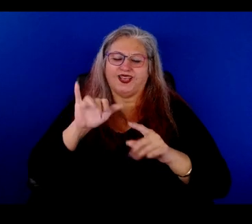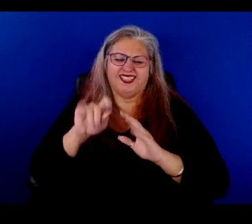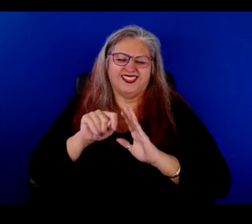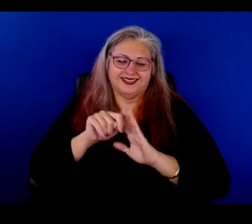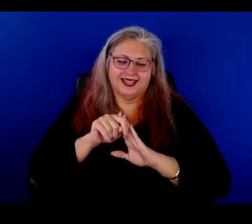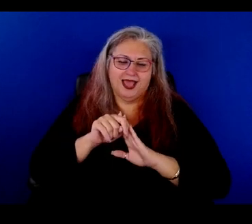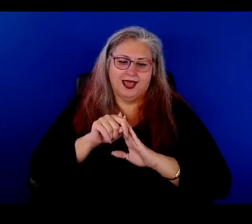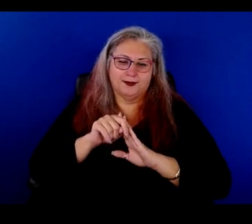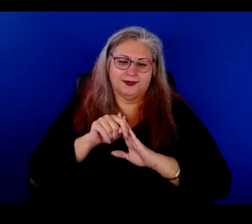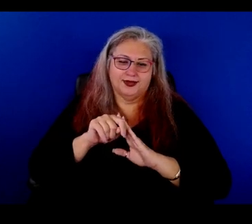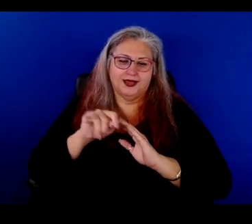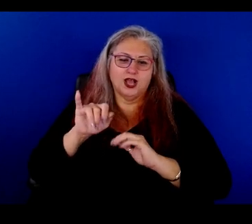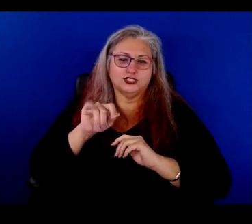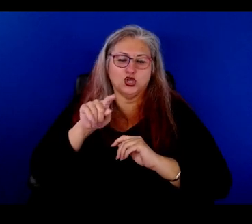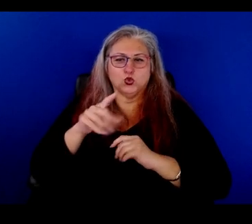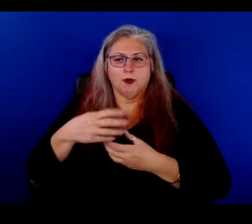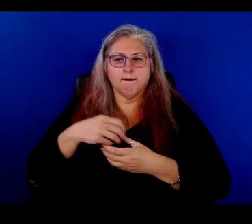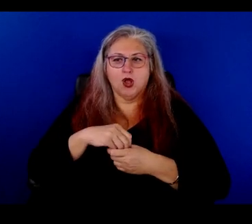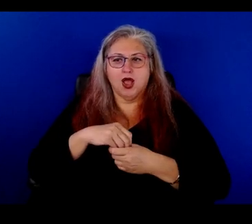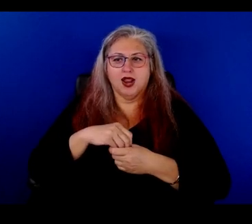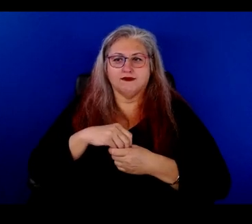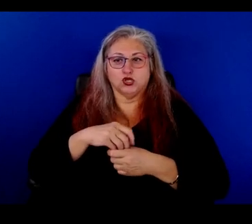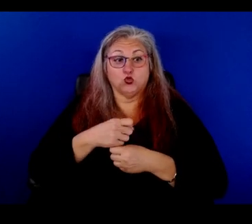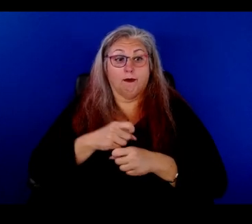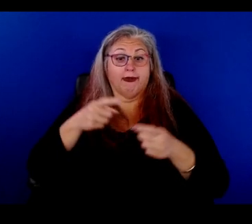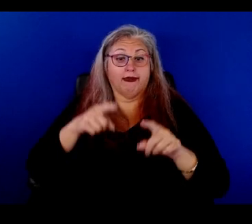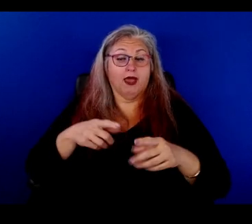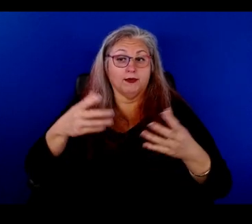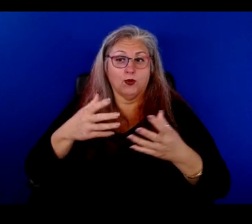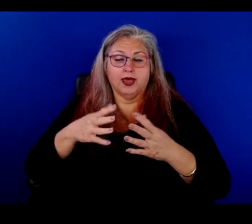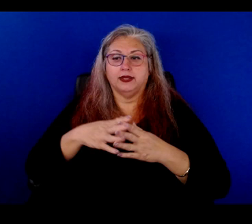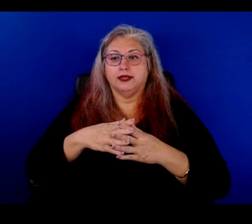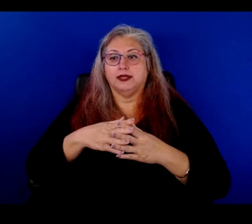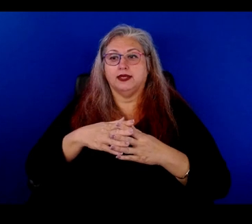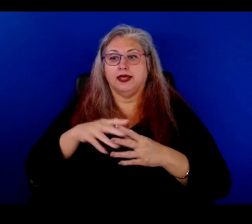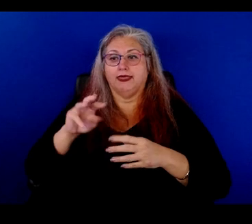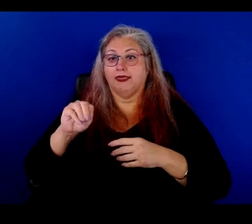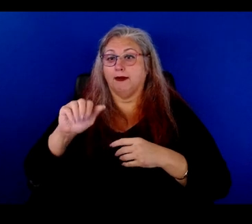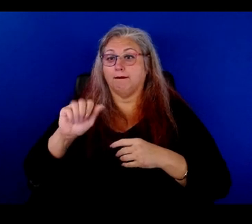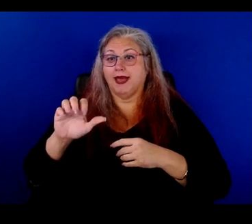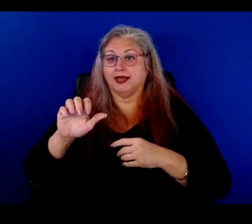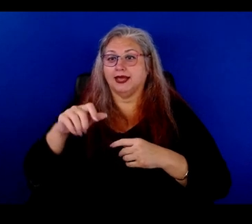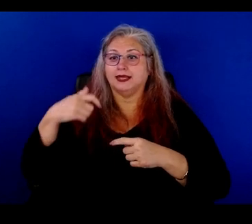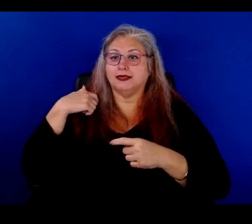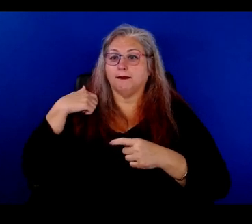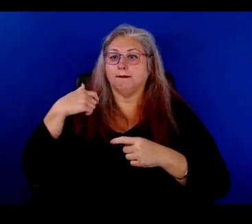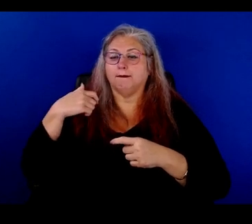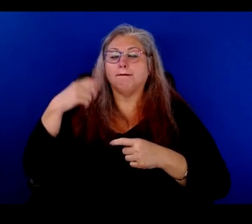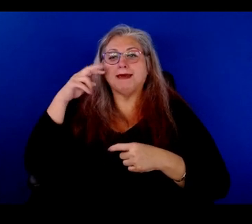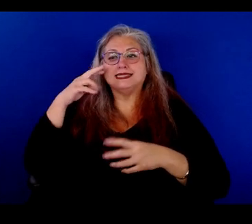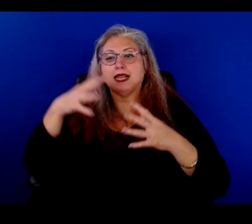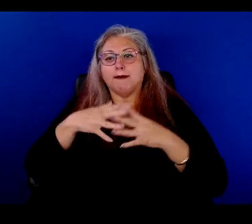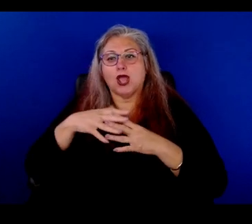that, of Austin that you were part of, of making happen was the, uh, the MAC, Mexican American Cultural Center.